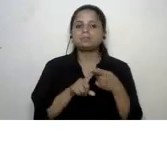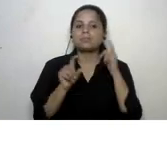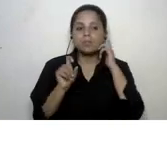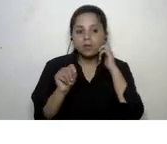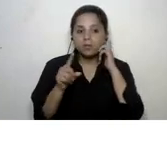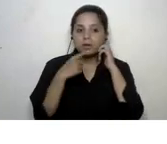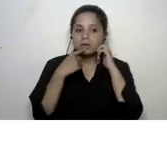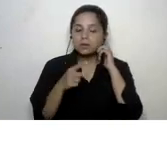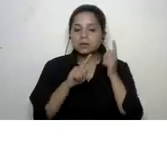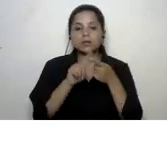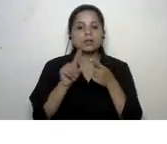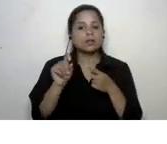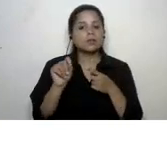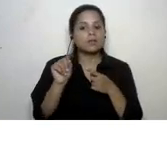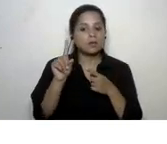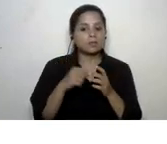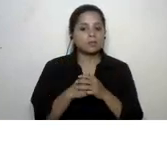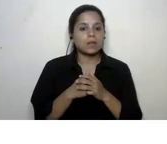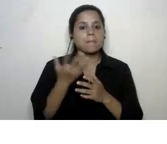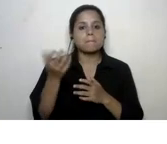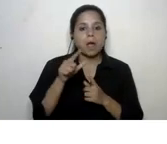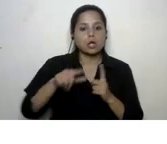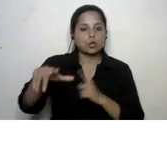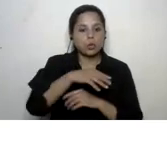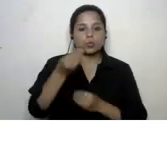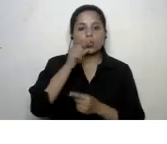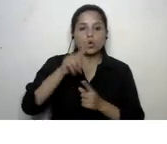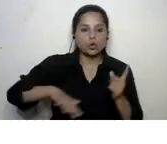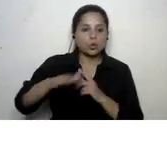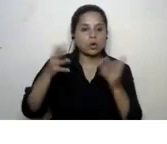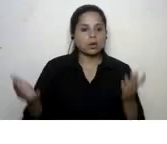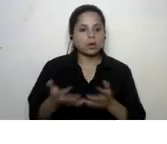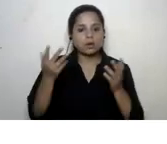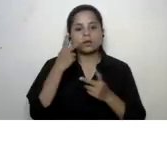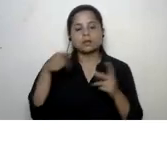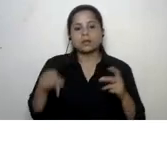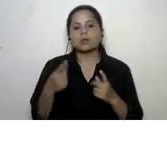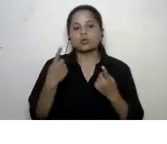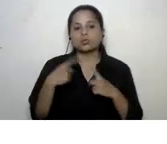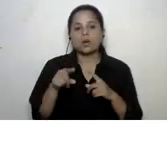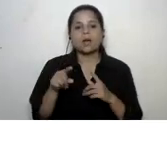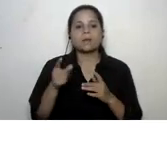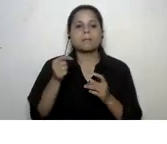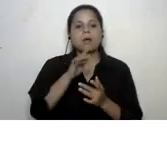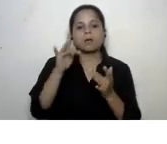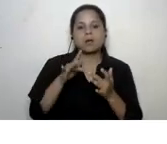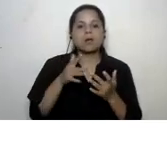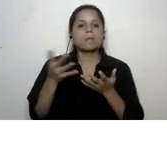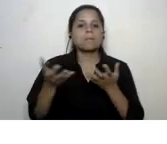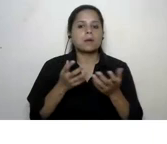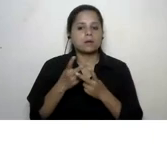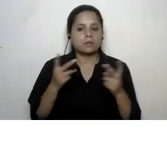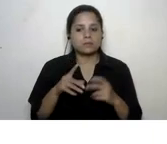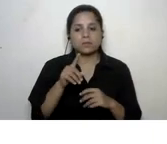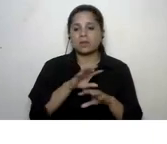the first one is uh buy local eat local and encourage fair trade products i think this is crucial with